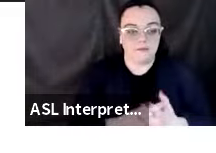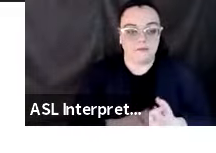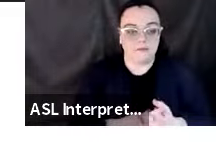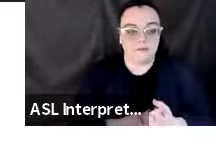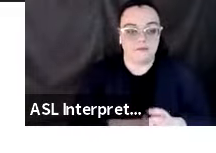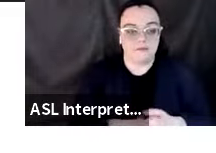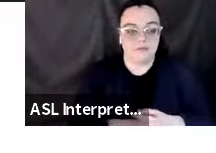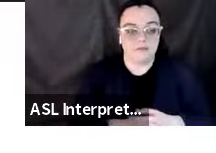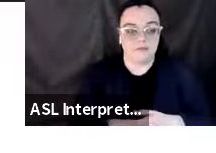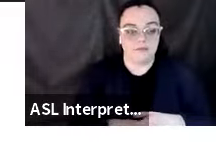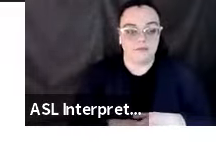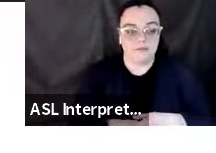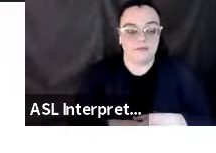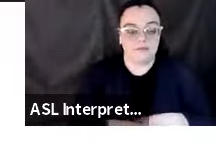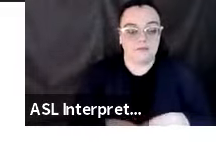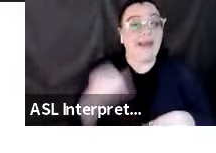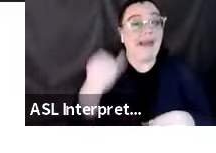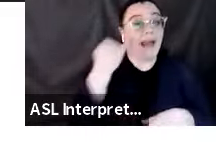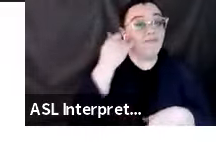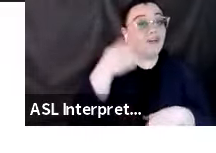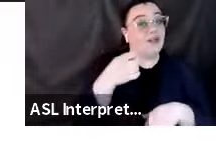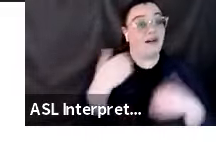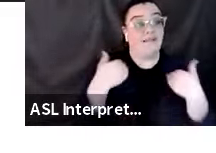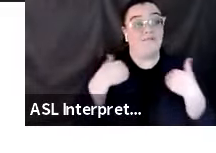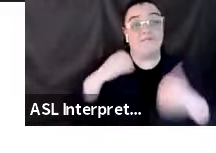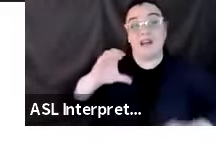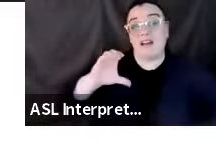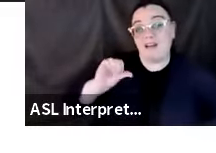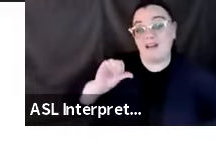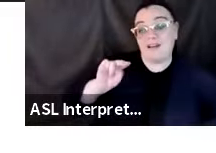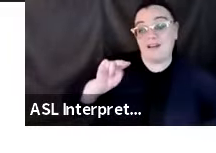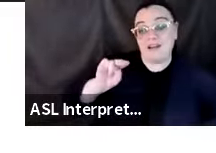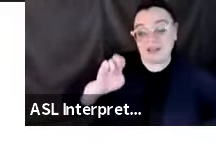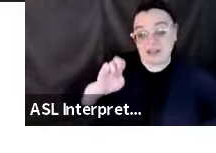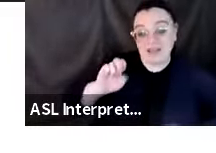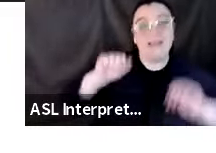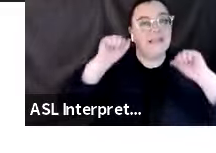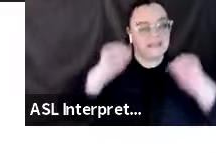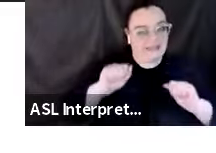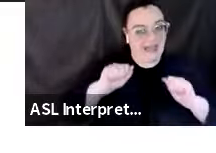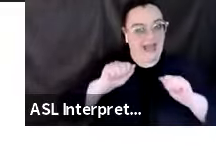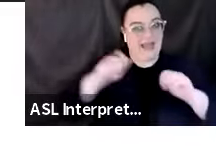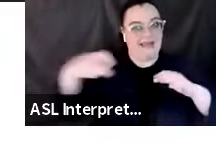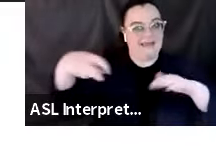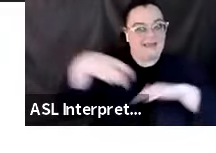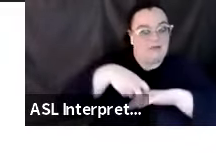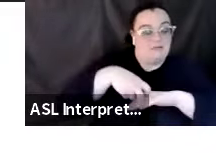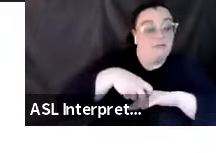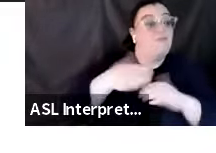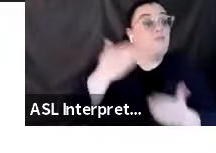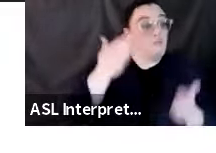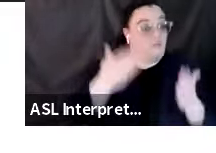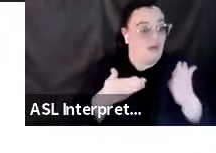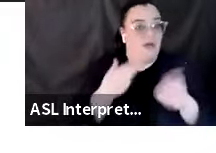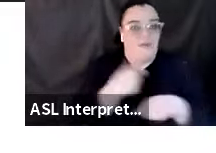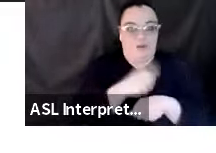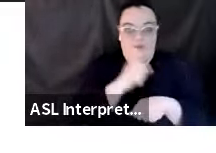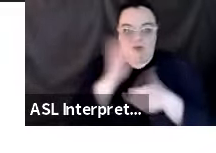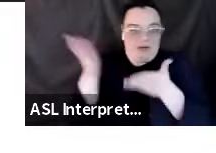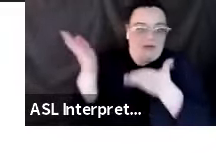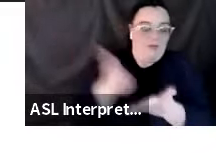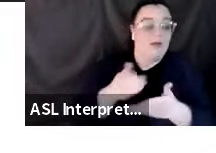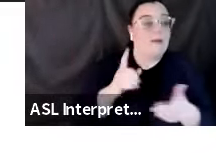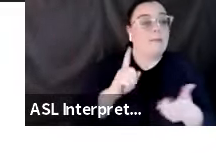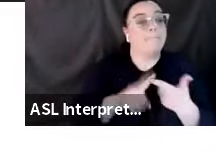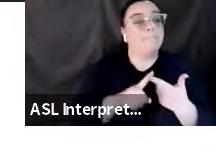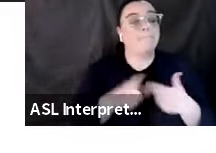Now, if you happen to use a cane and you are able to get down, bring it with you because that might be what helps you get back up again. Or